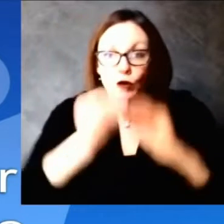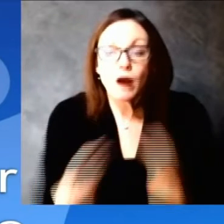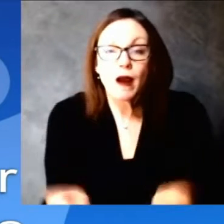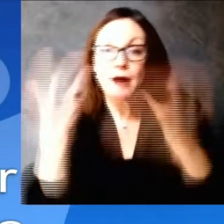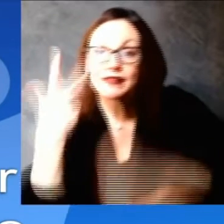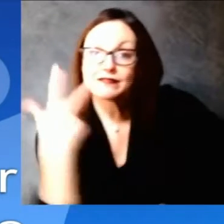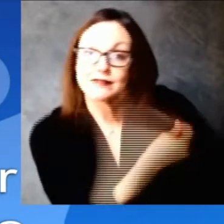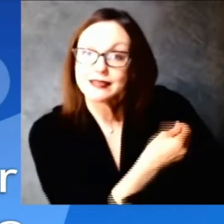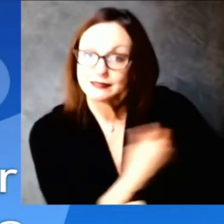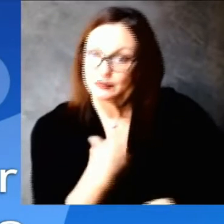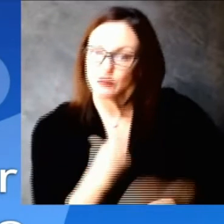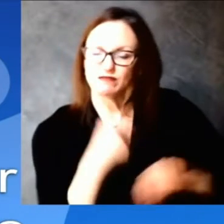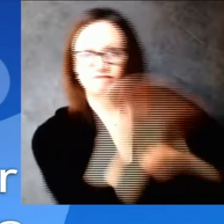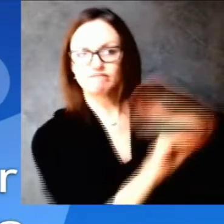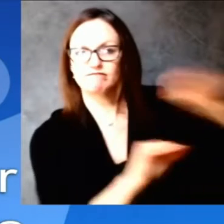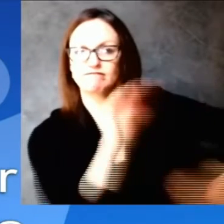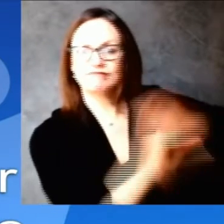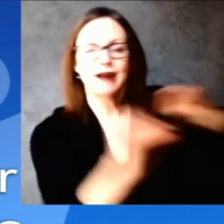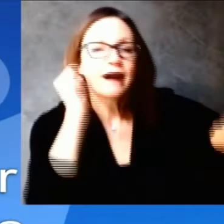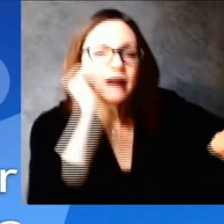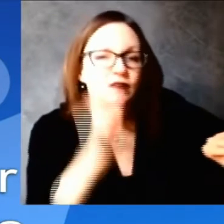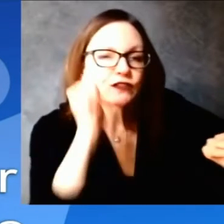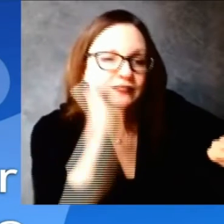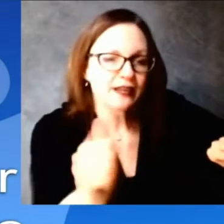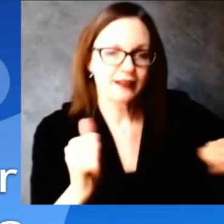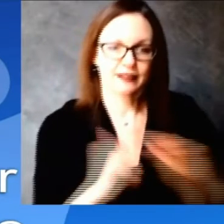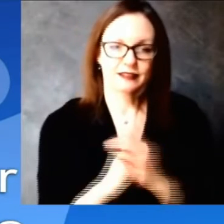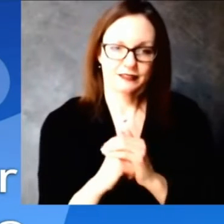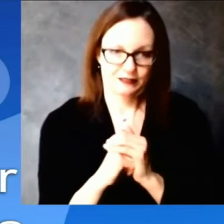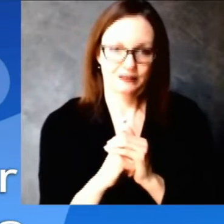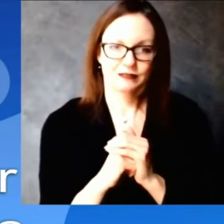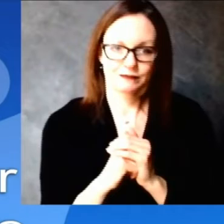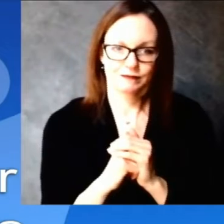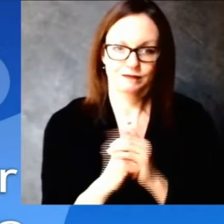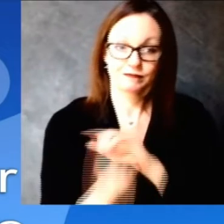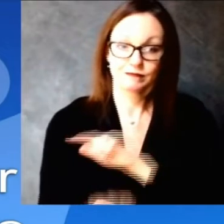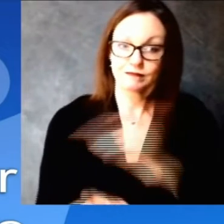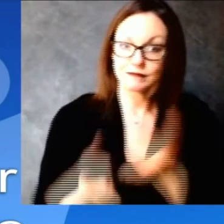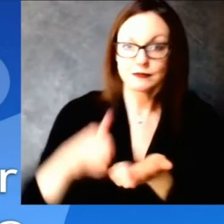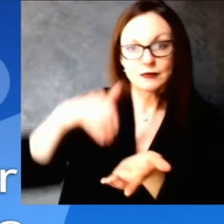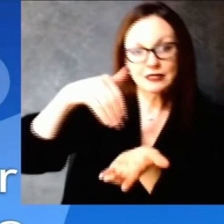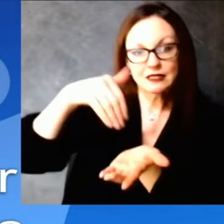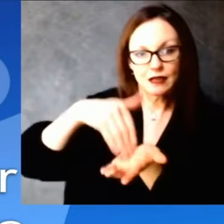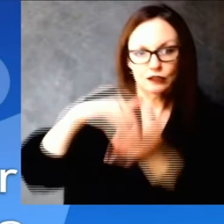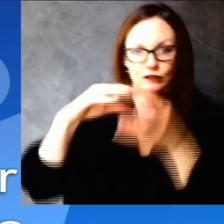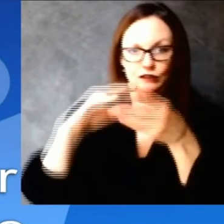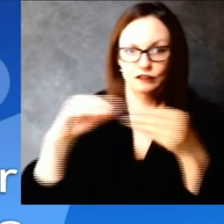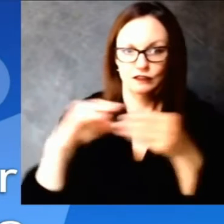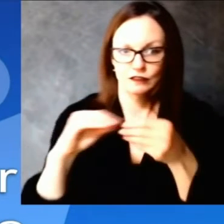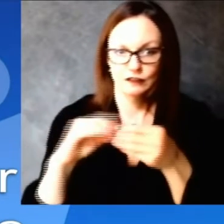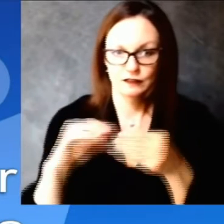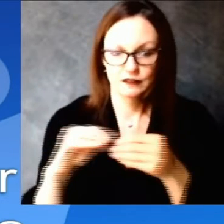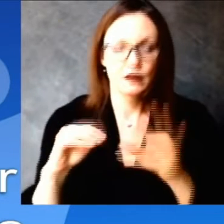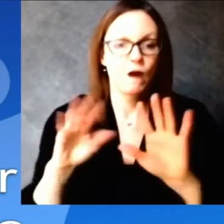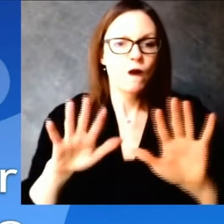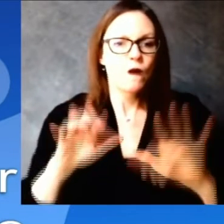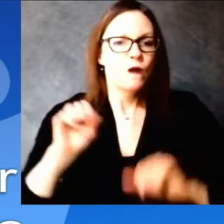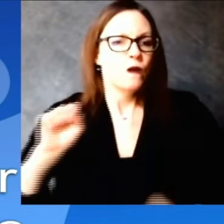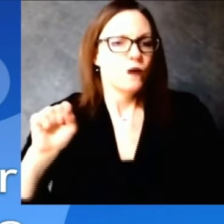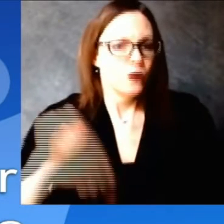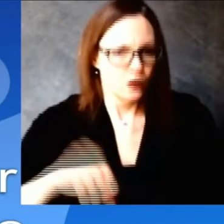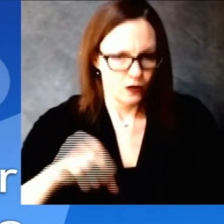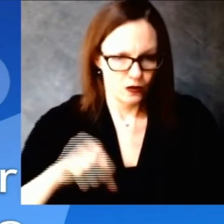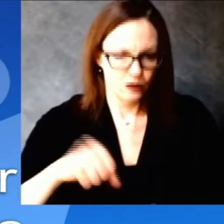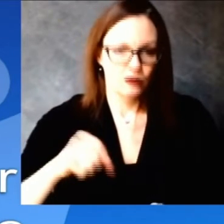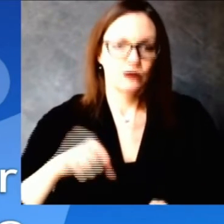data flowing into it at all hours of the day so depending on the day and the time that information is pulled it it